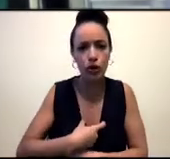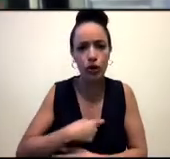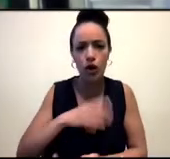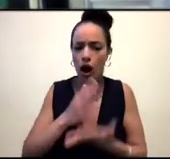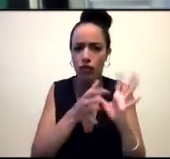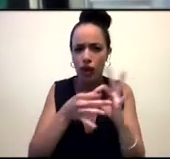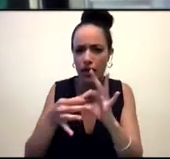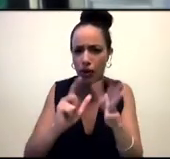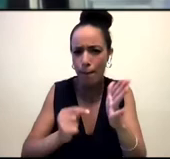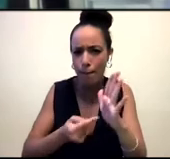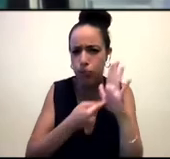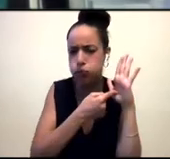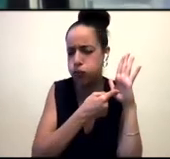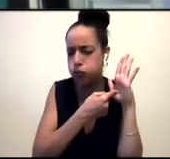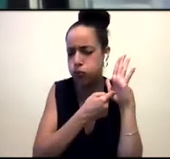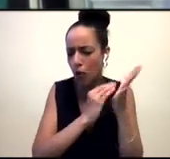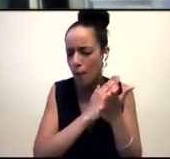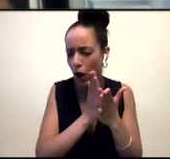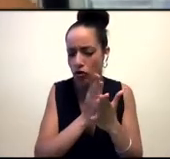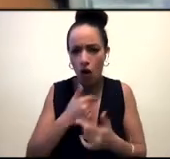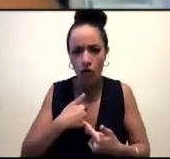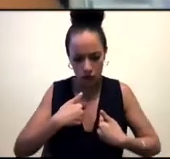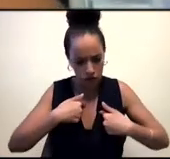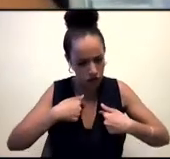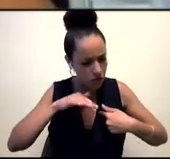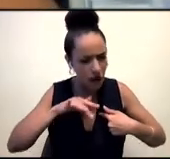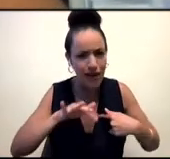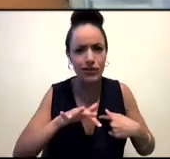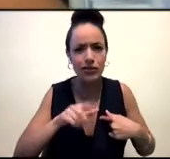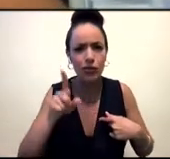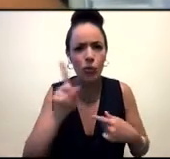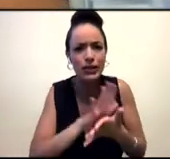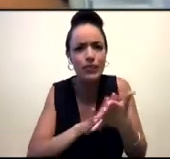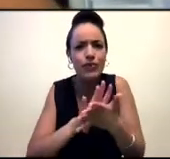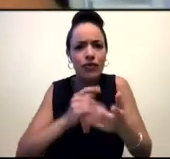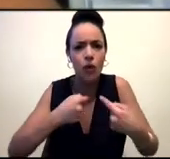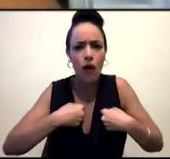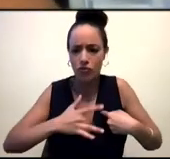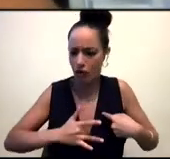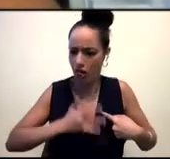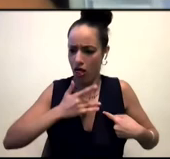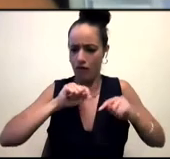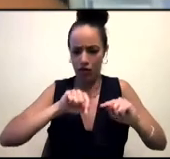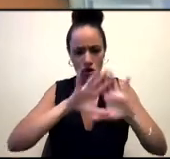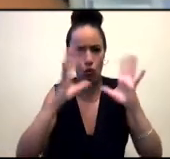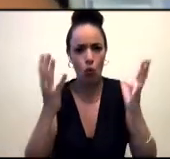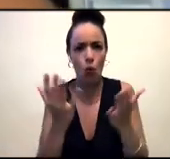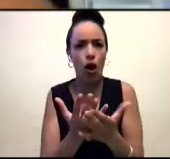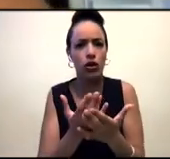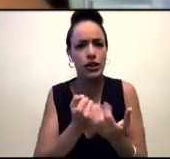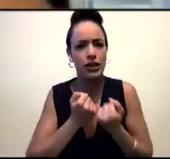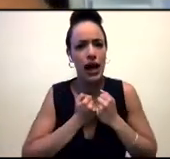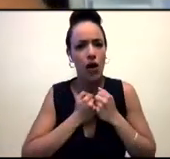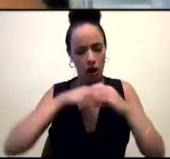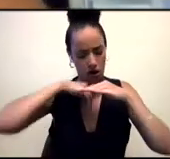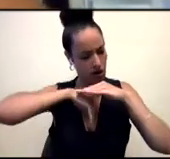And such an important part of like what it means to be alive on this earth in the worlds that we work in. For me,